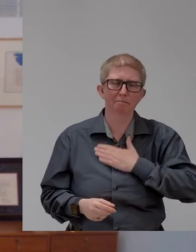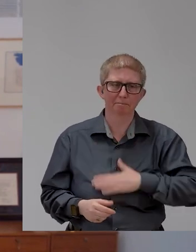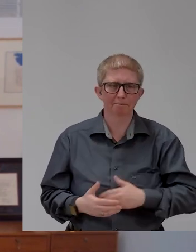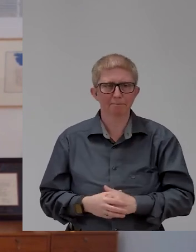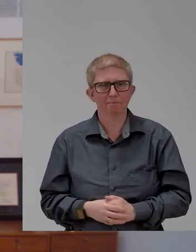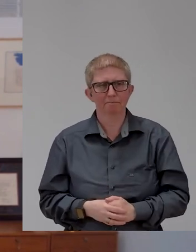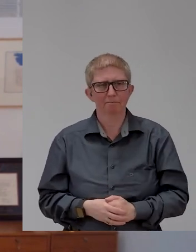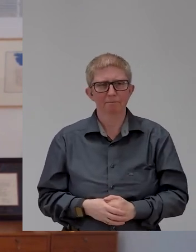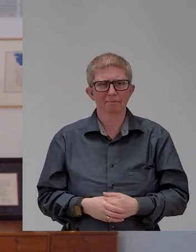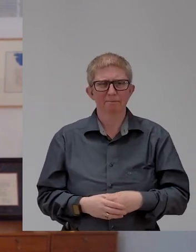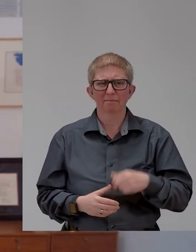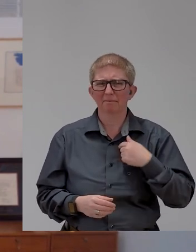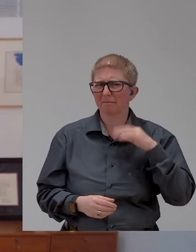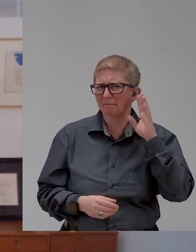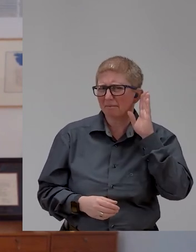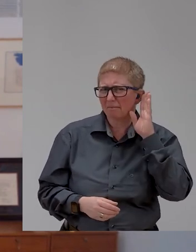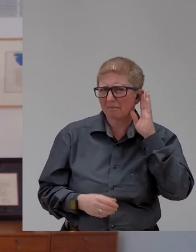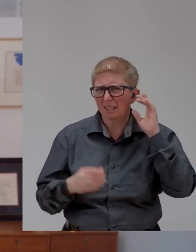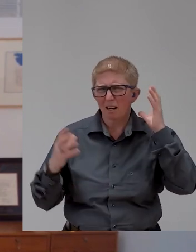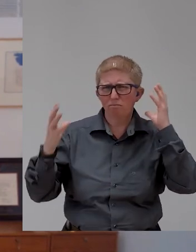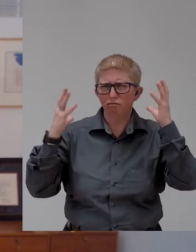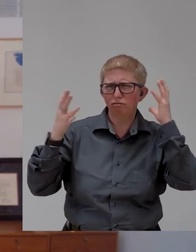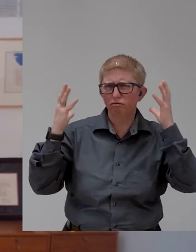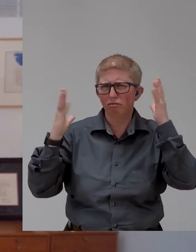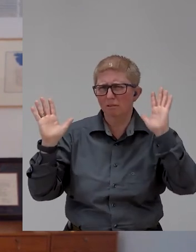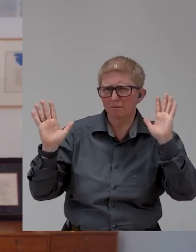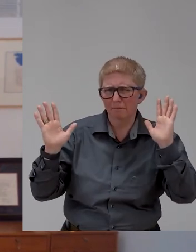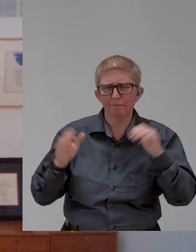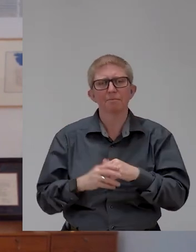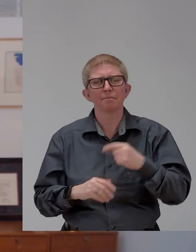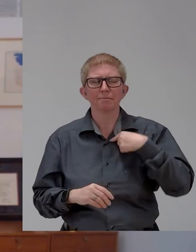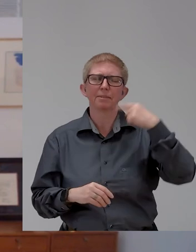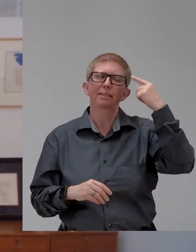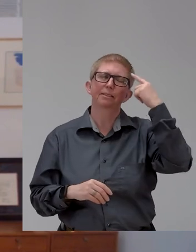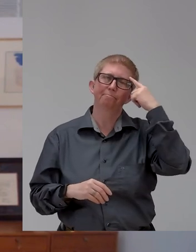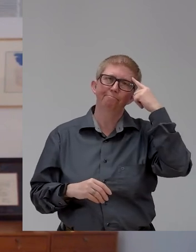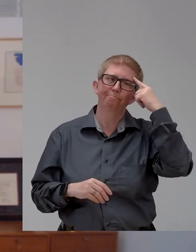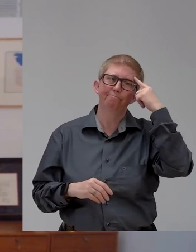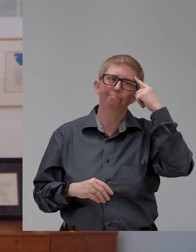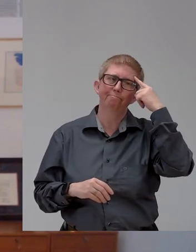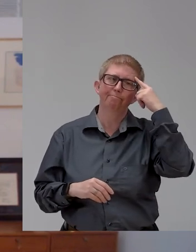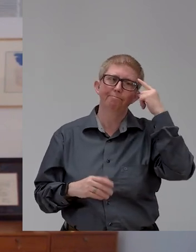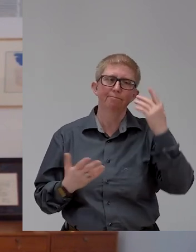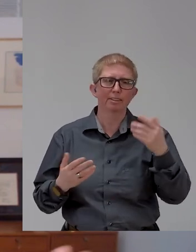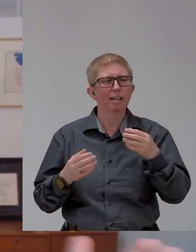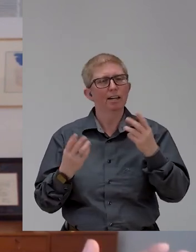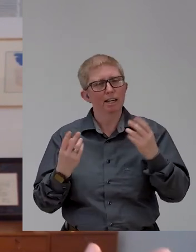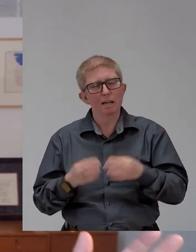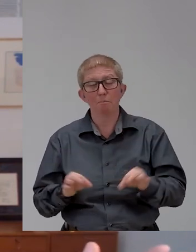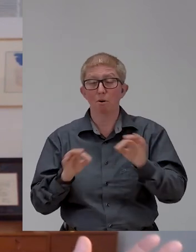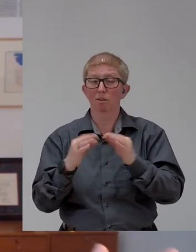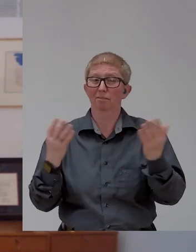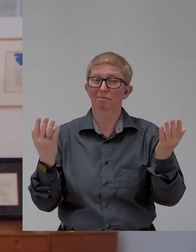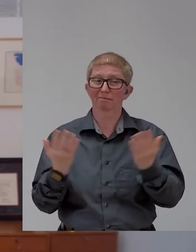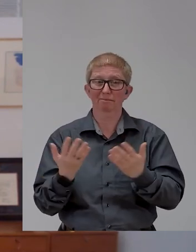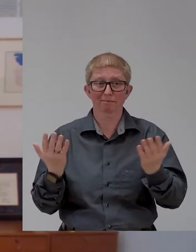And I hear an echo now too. So I think that it's really important that the broad scale